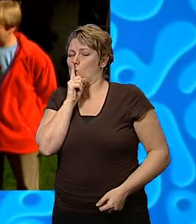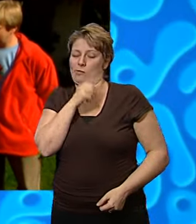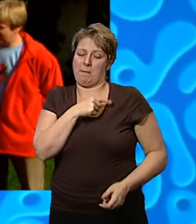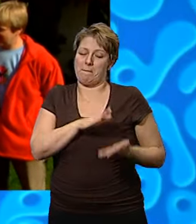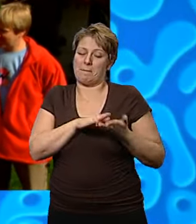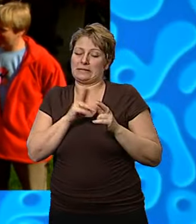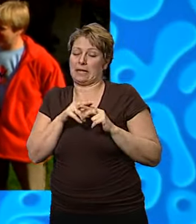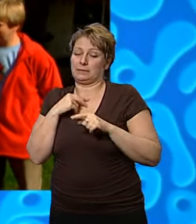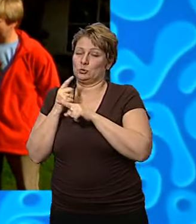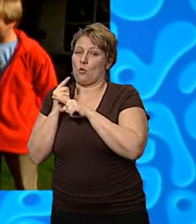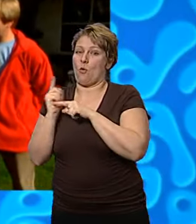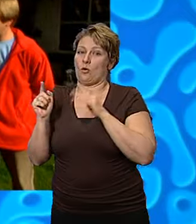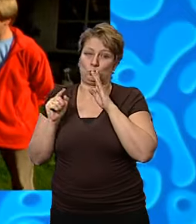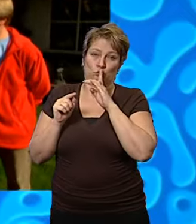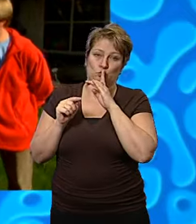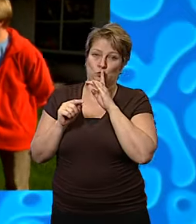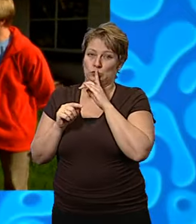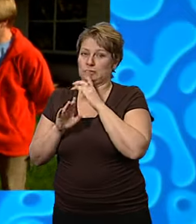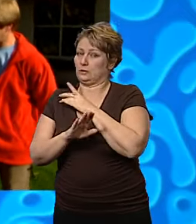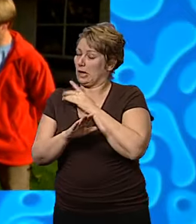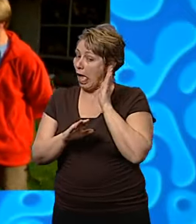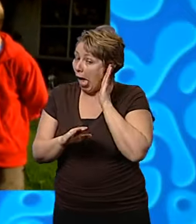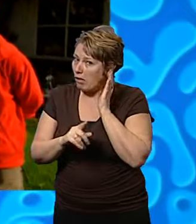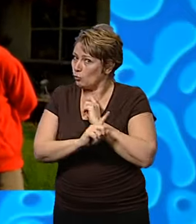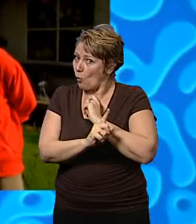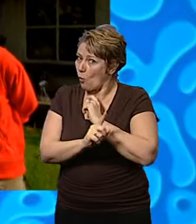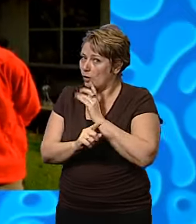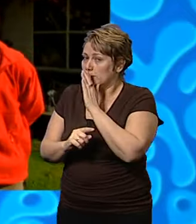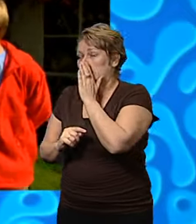with your Mom and Dad. Excuse me a second. No listening in.